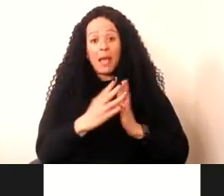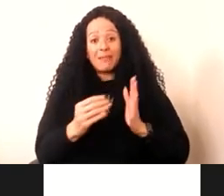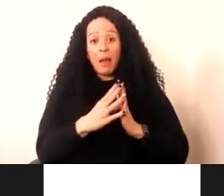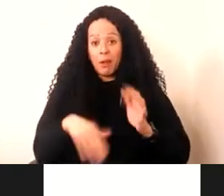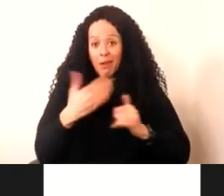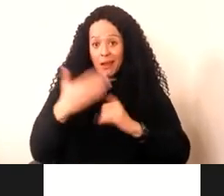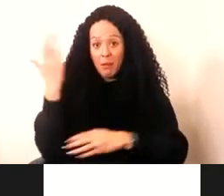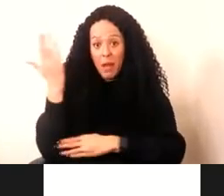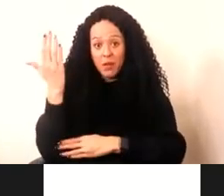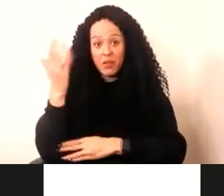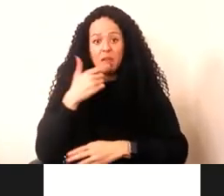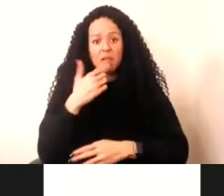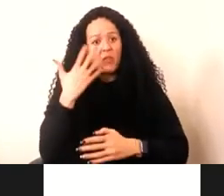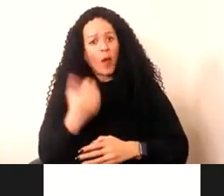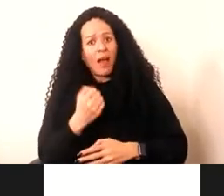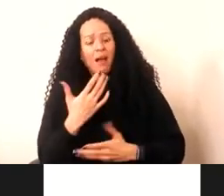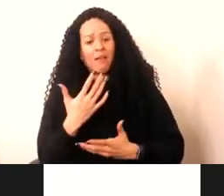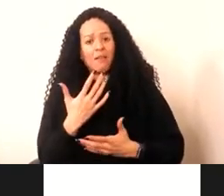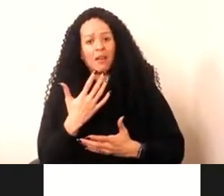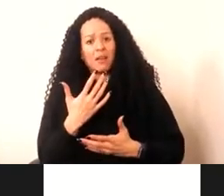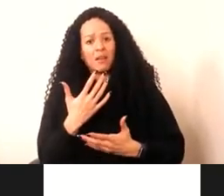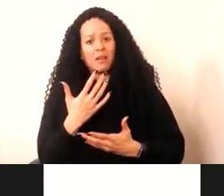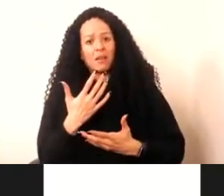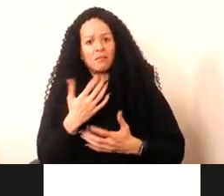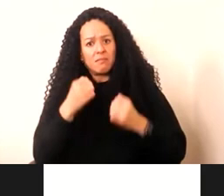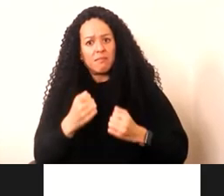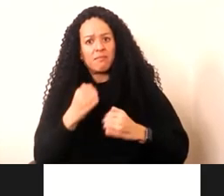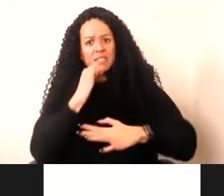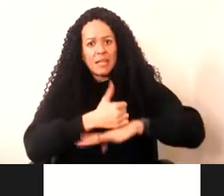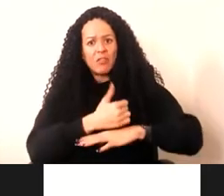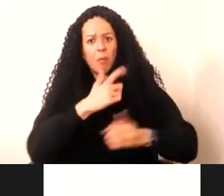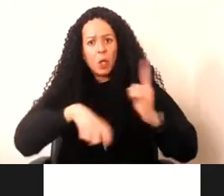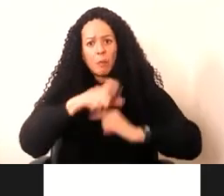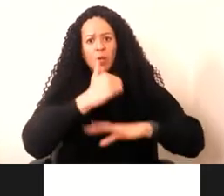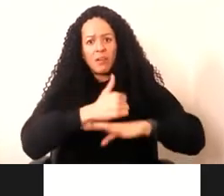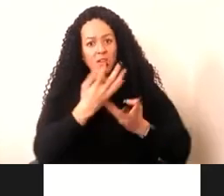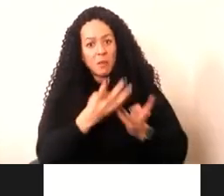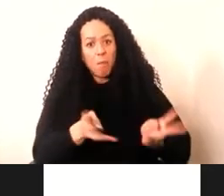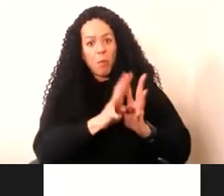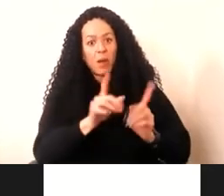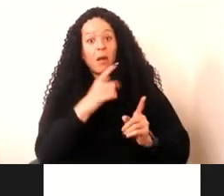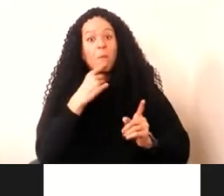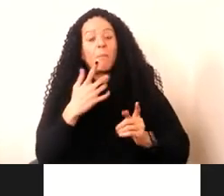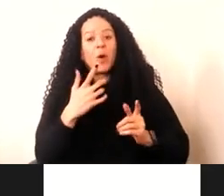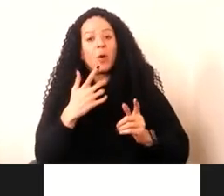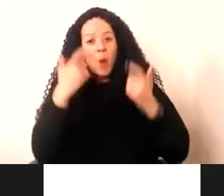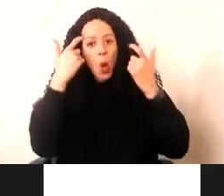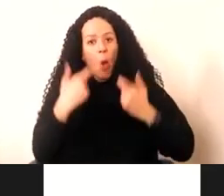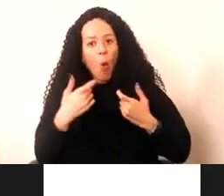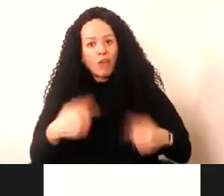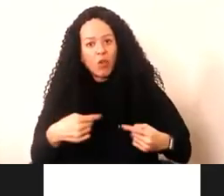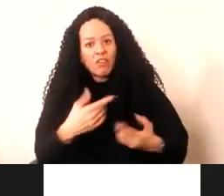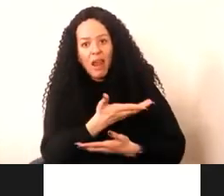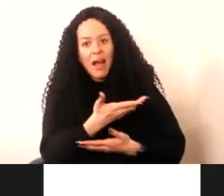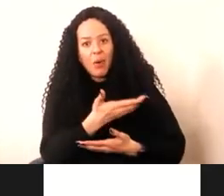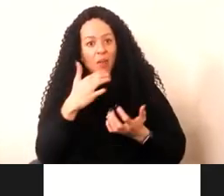have this really robust community based public, but also, frankly, illegal practice of preservation